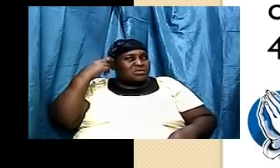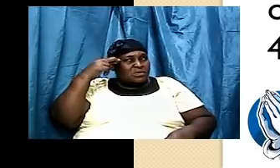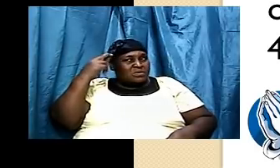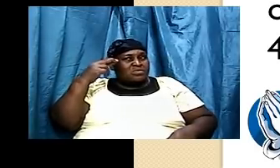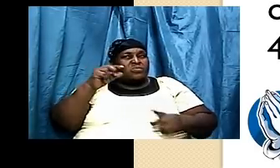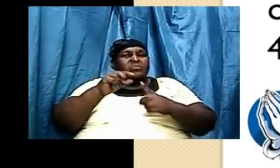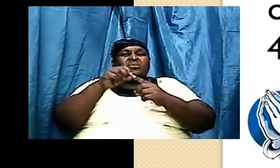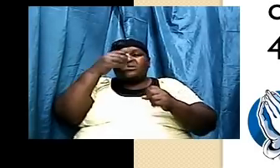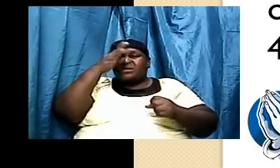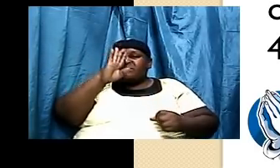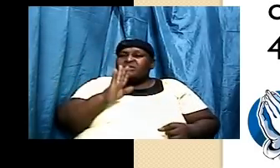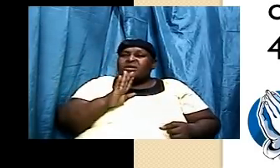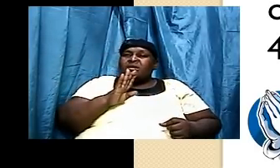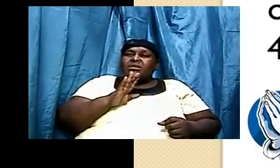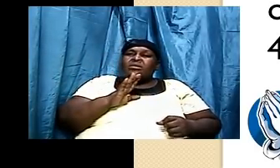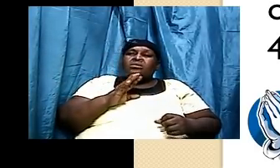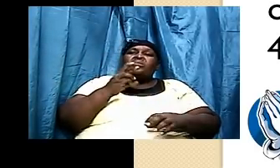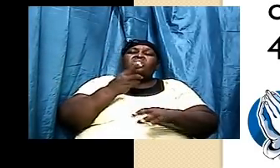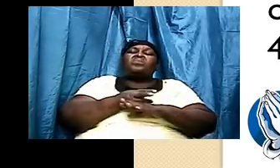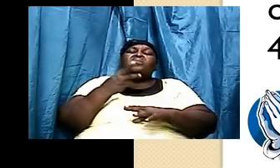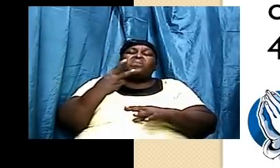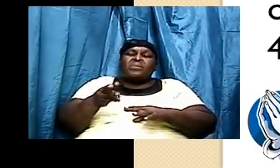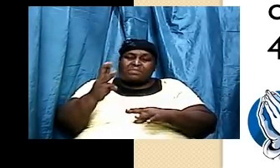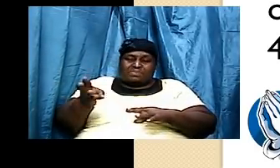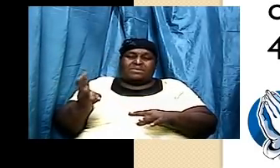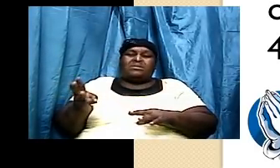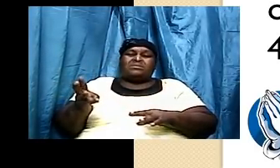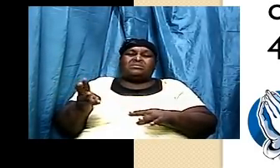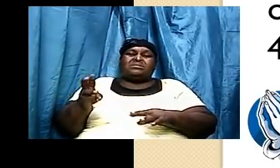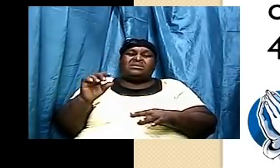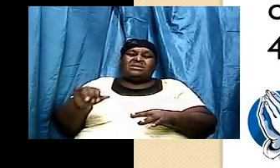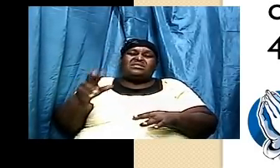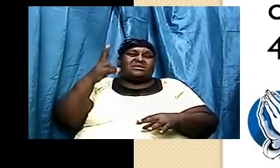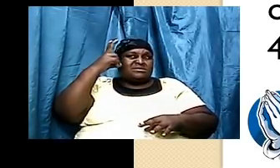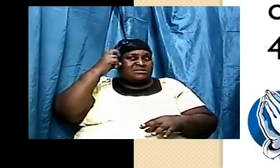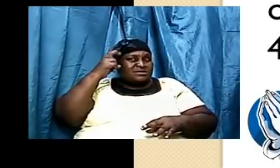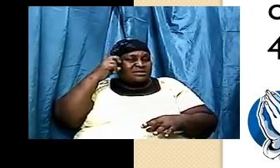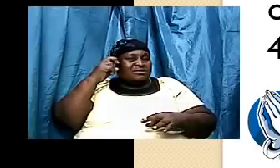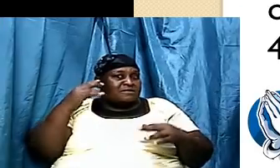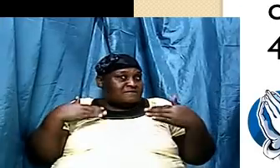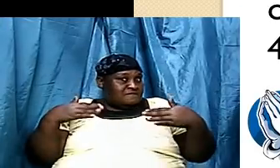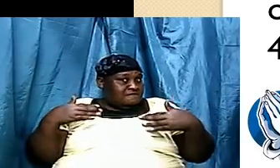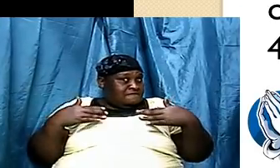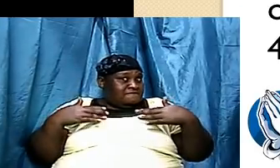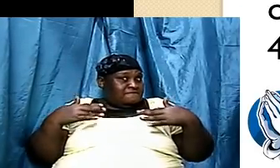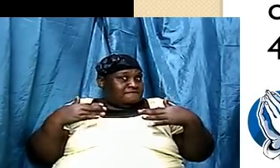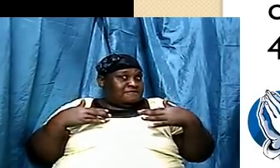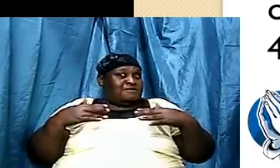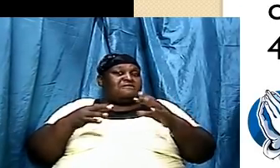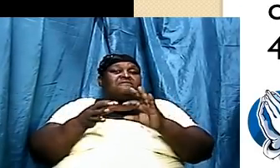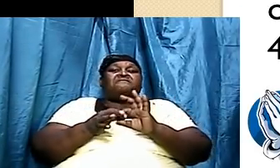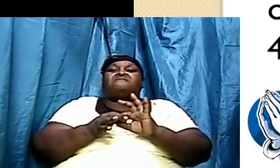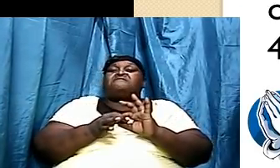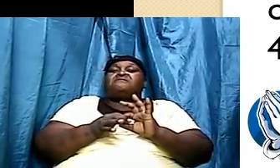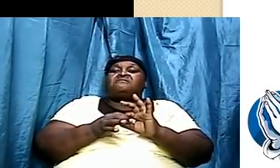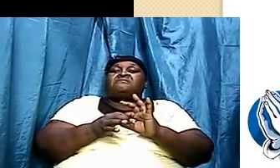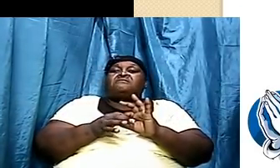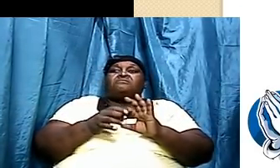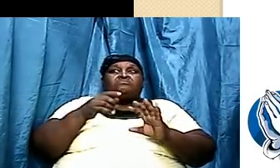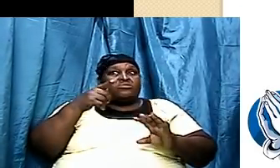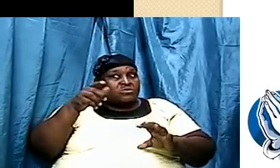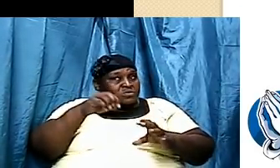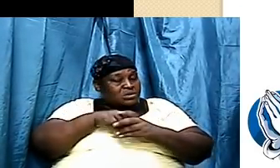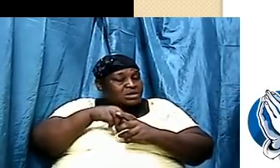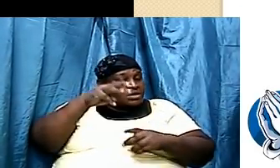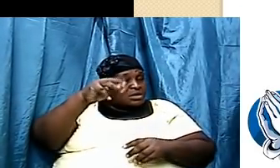of God is that weapon, amen, that Satan is afraid of. Praise God. And if we look in Matthew